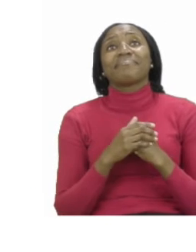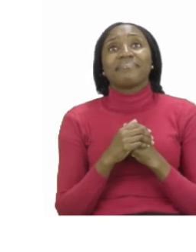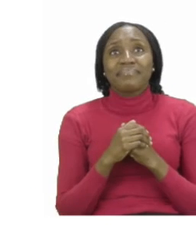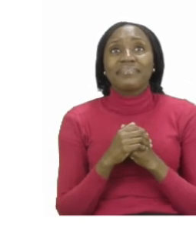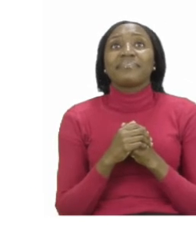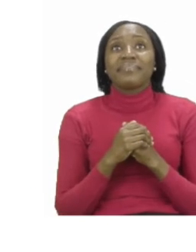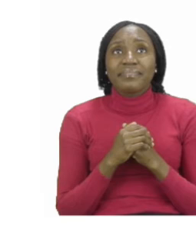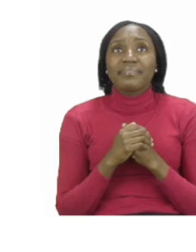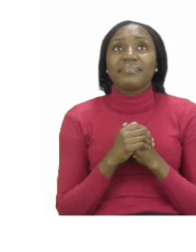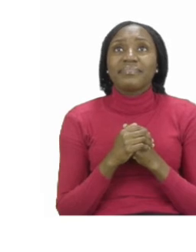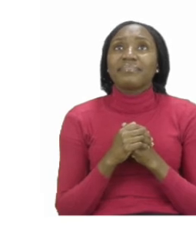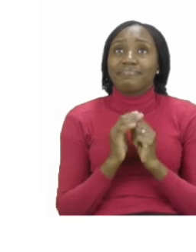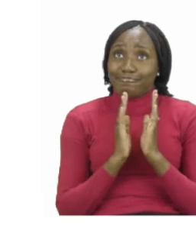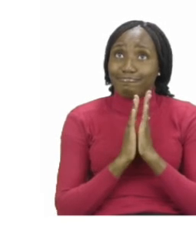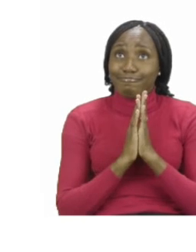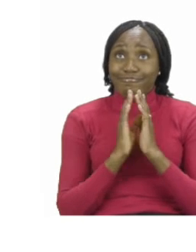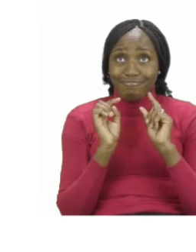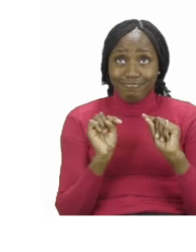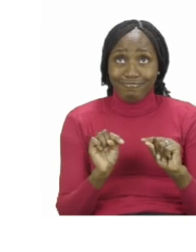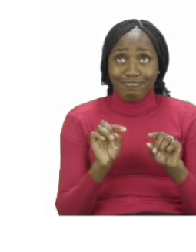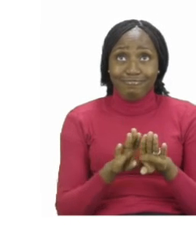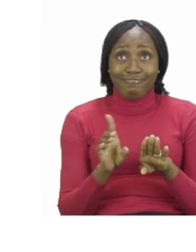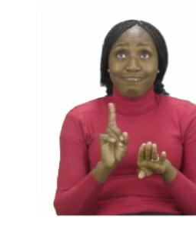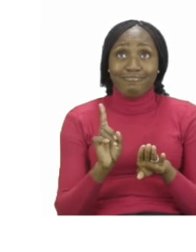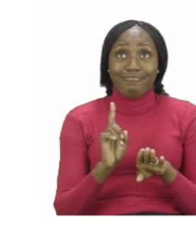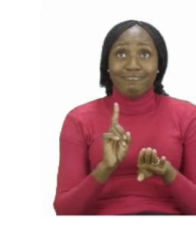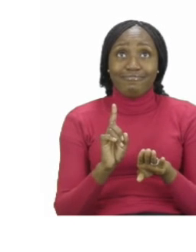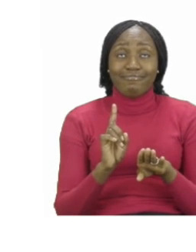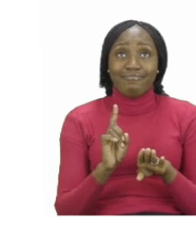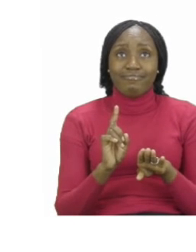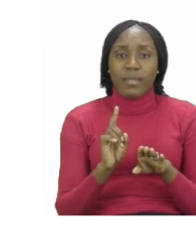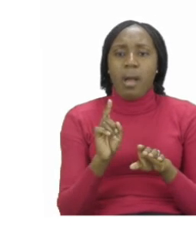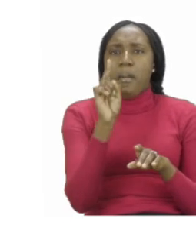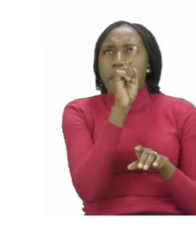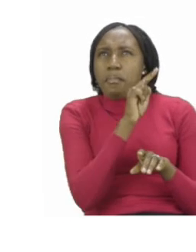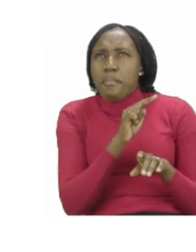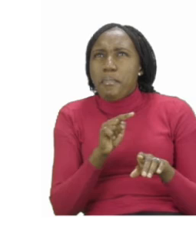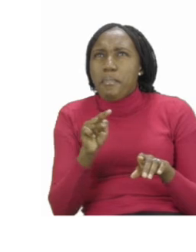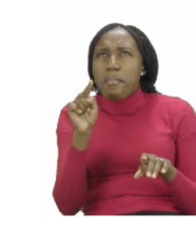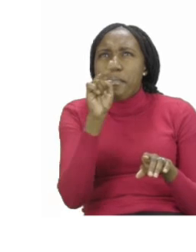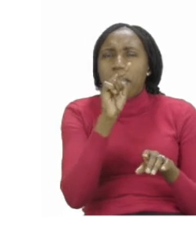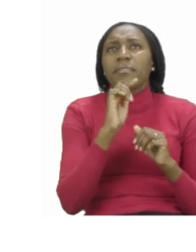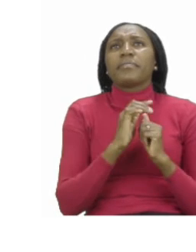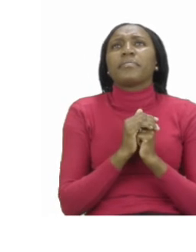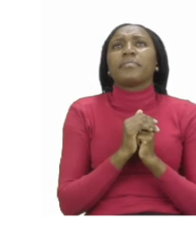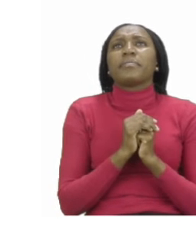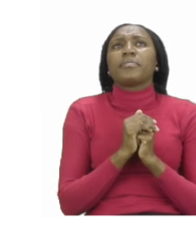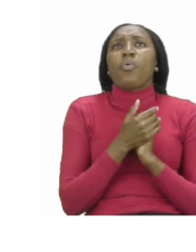I want you to go ahead and circle all the